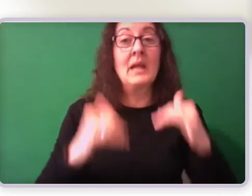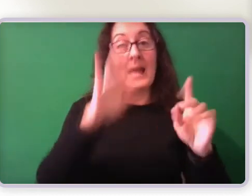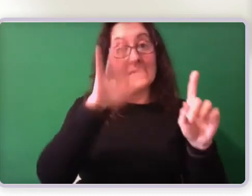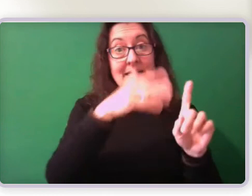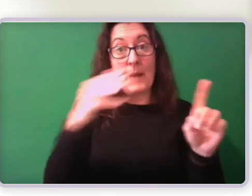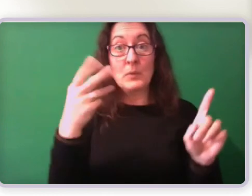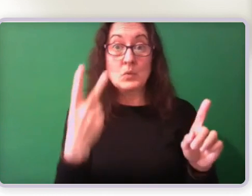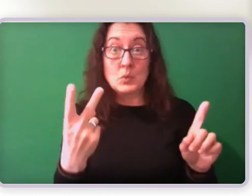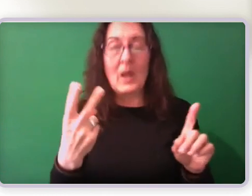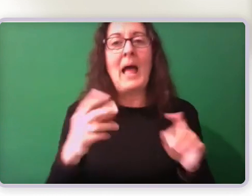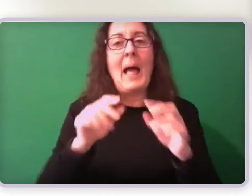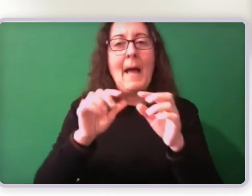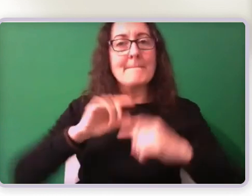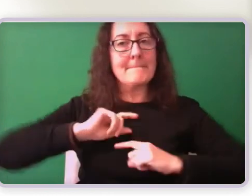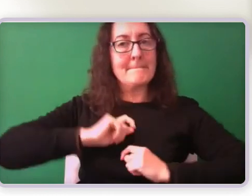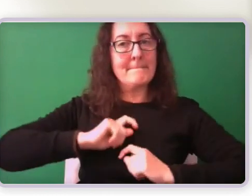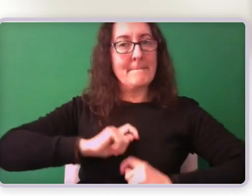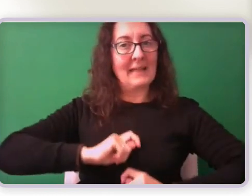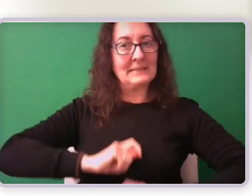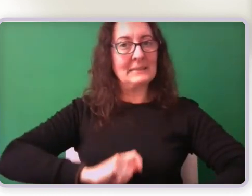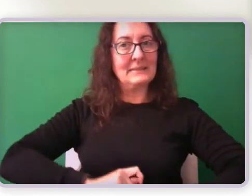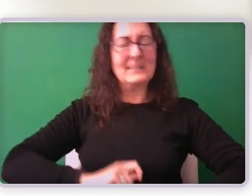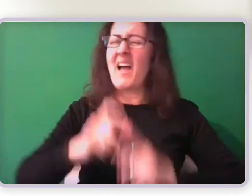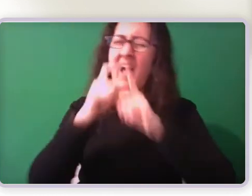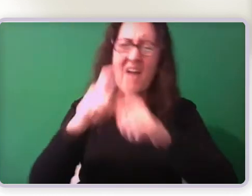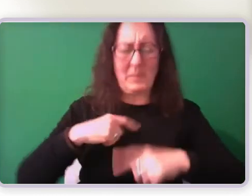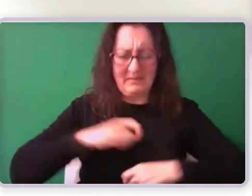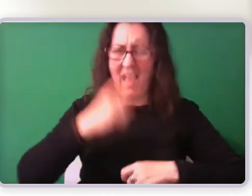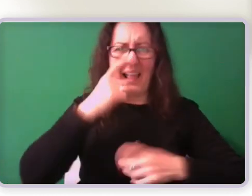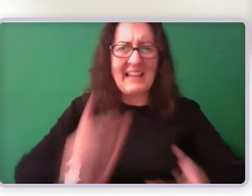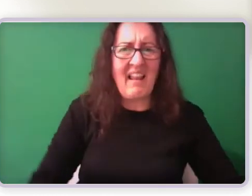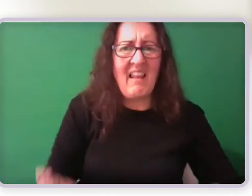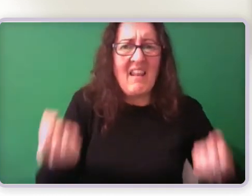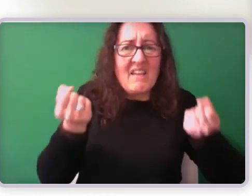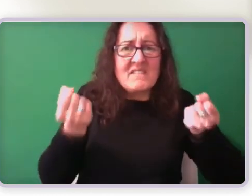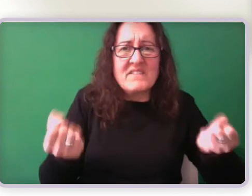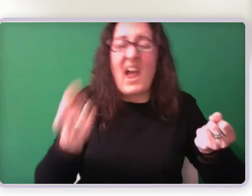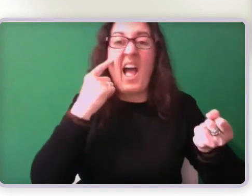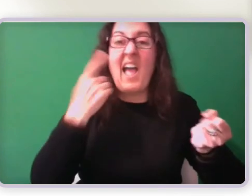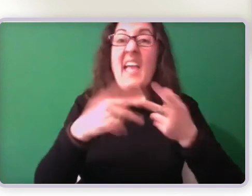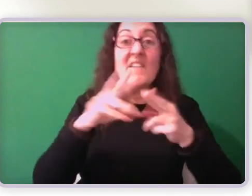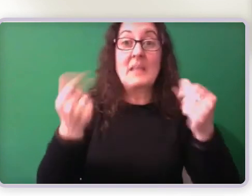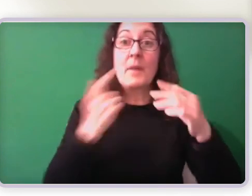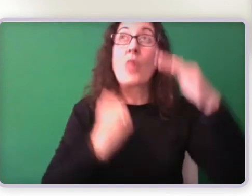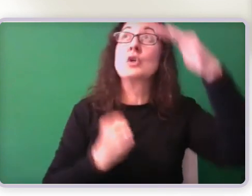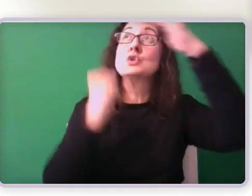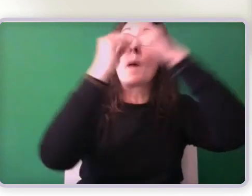can't lift things or do much above my head. My partner has to get things from the top shelf for me. The idea here is